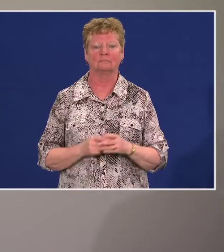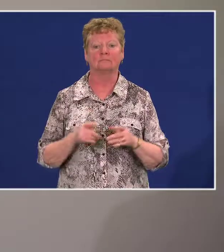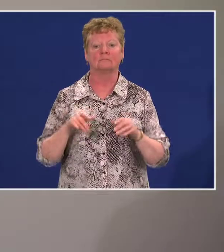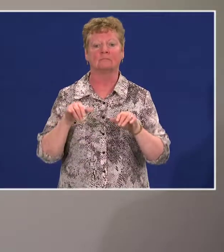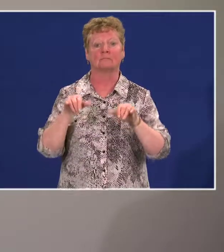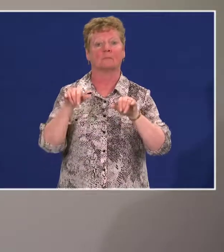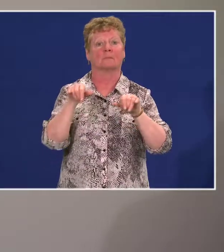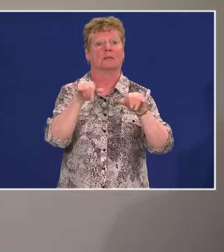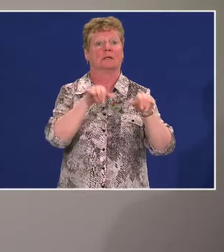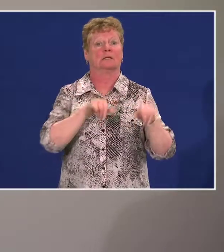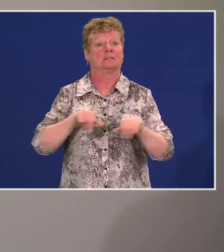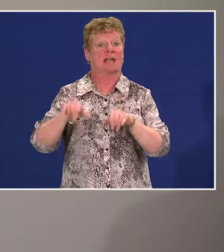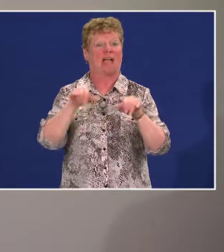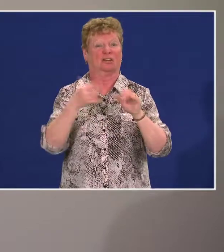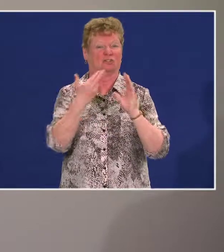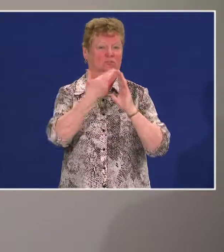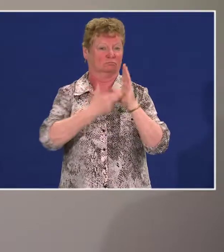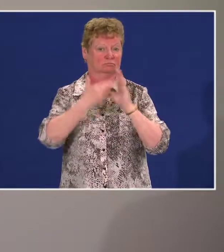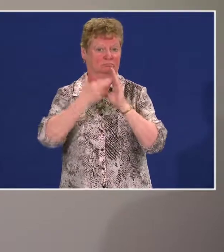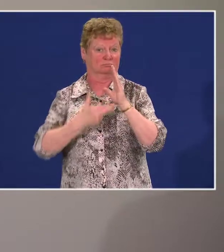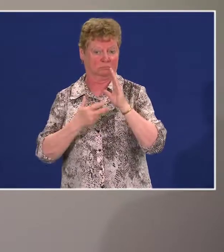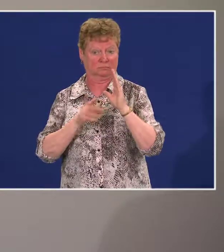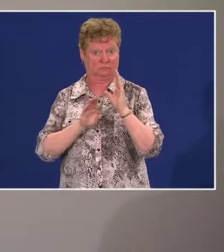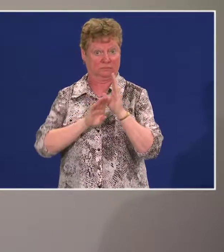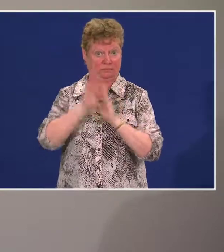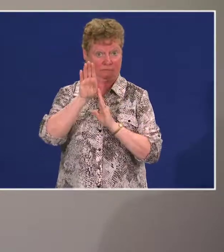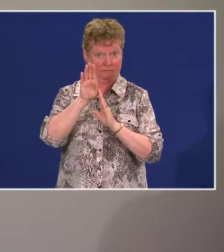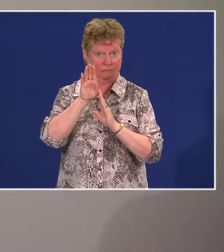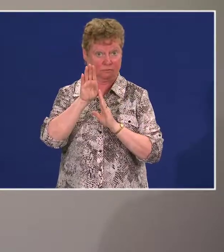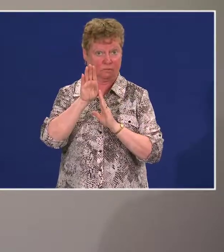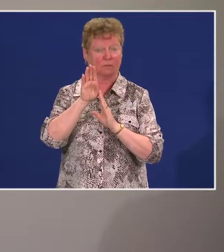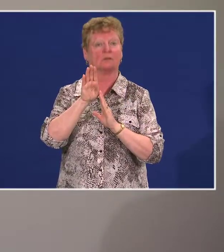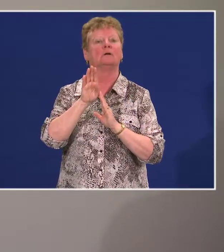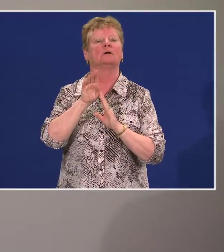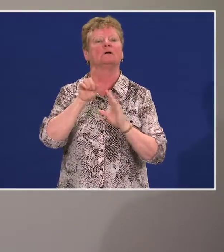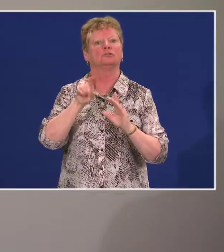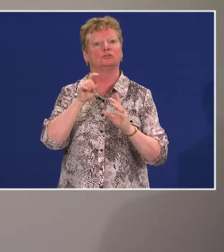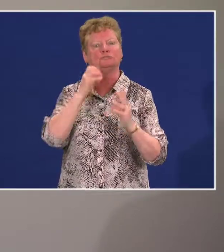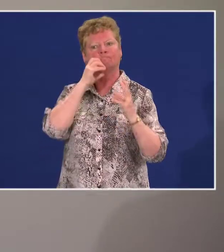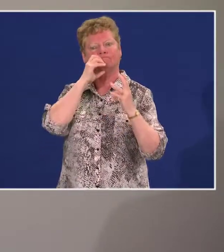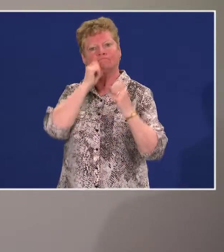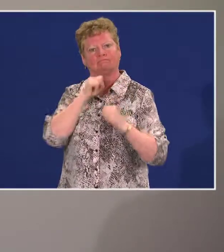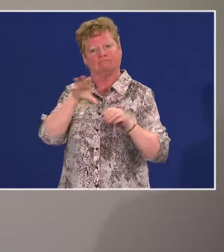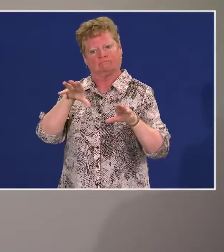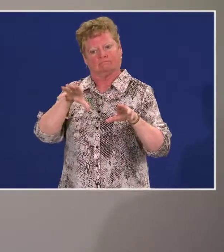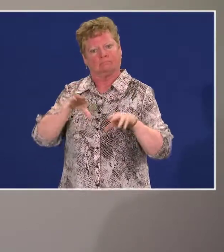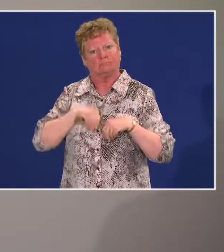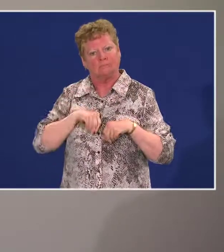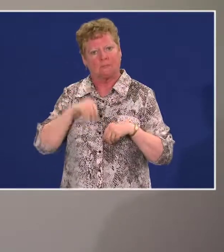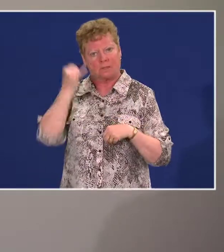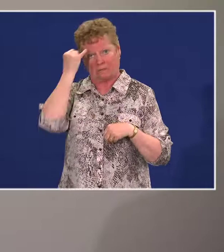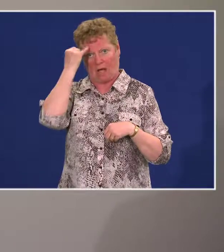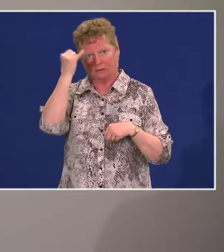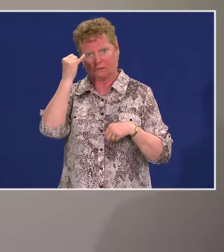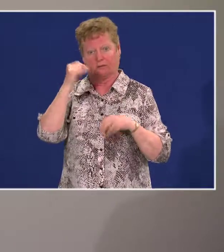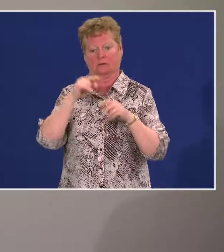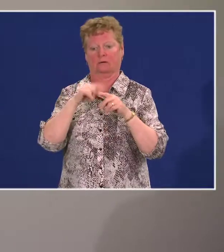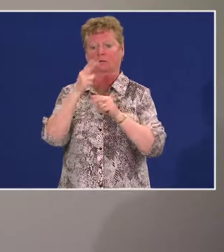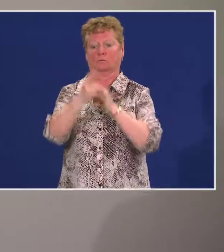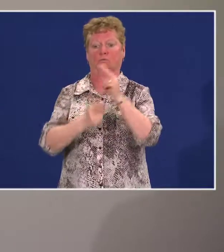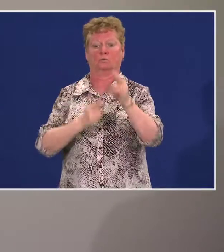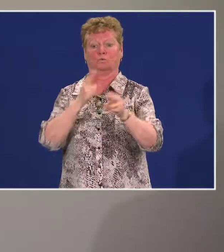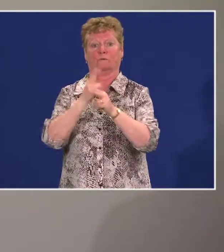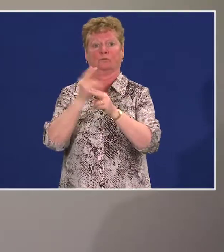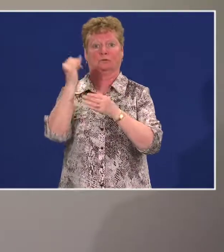Standards developed under this focus area should embrace the concept of universal design as a